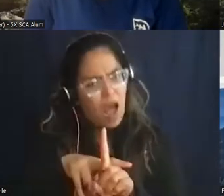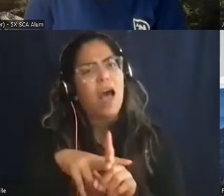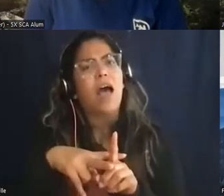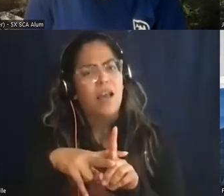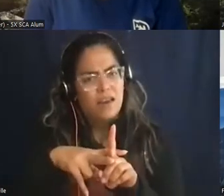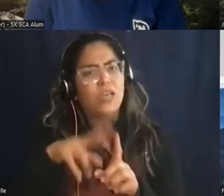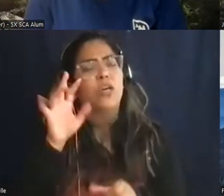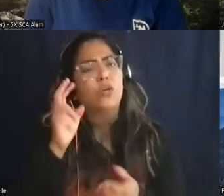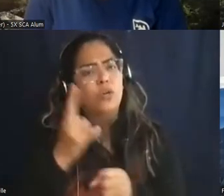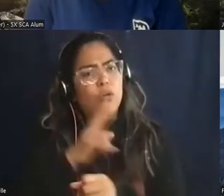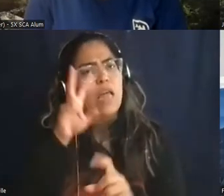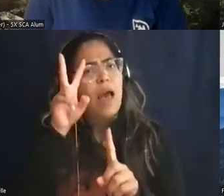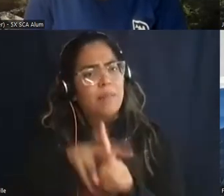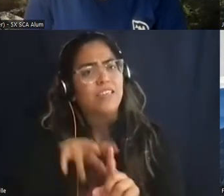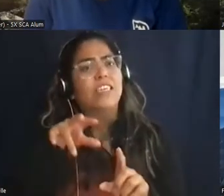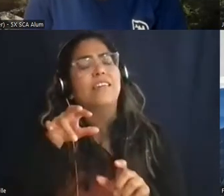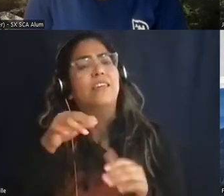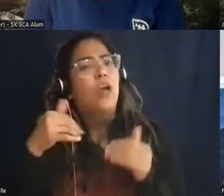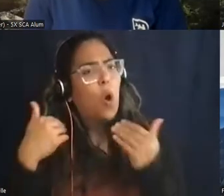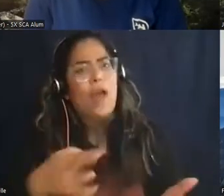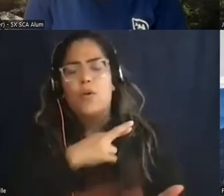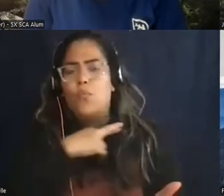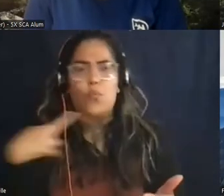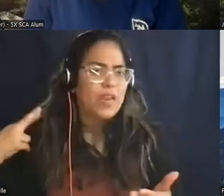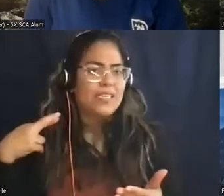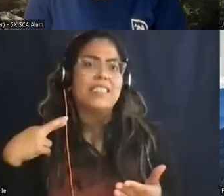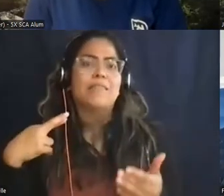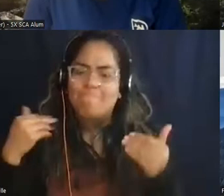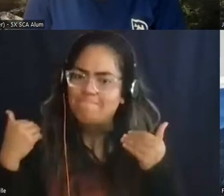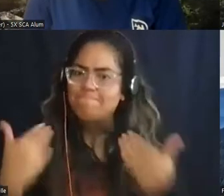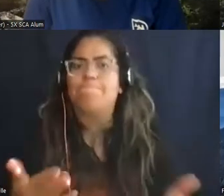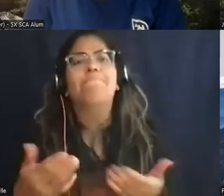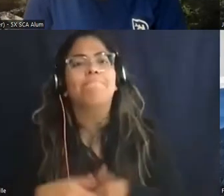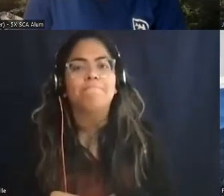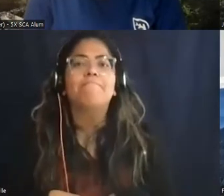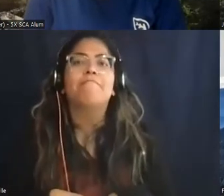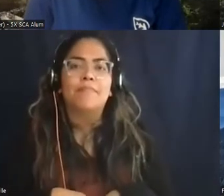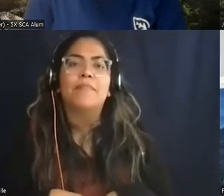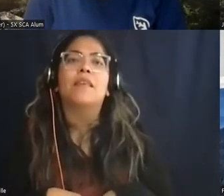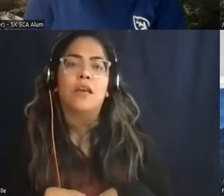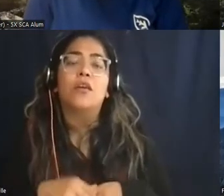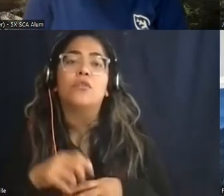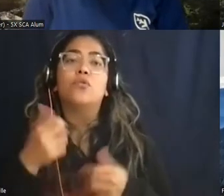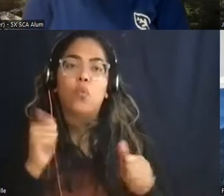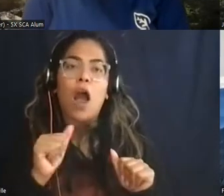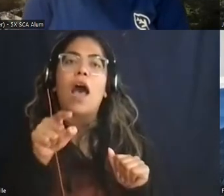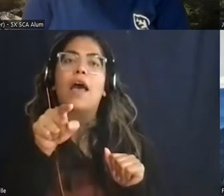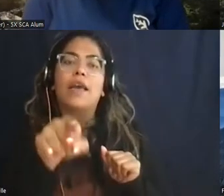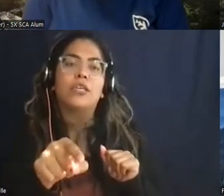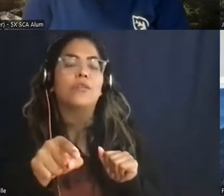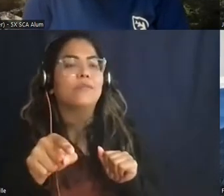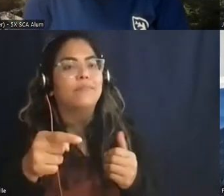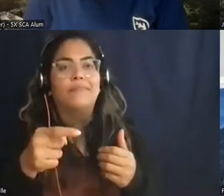use that application and take that risk um and really um put your put yourself out there um and you